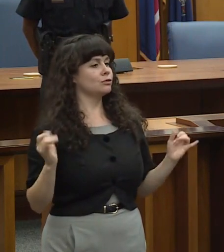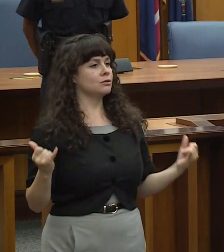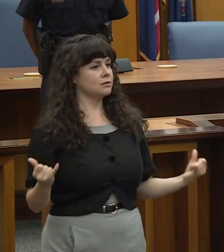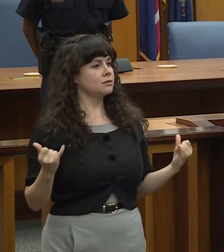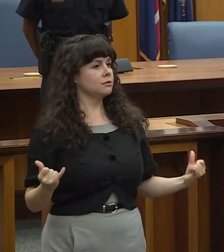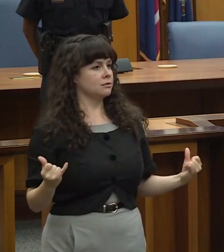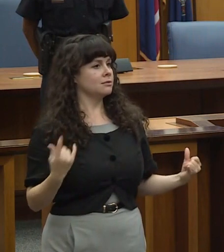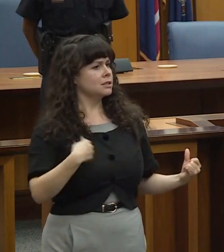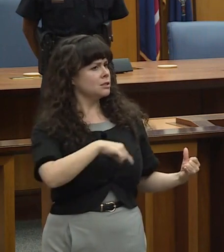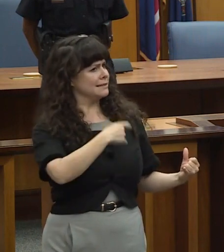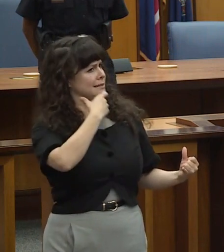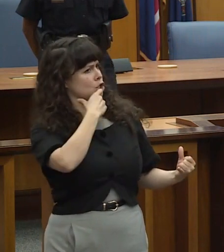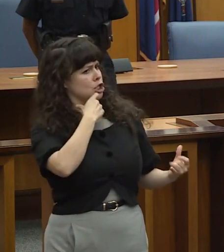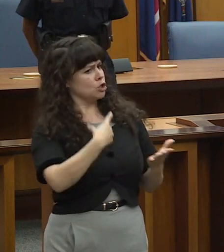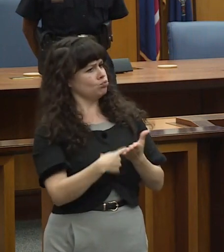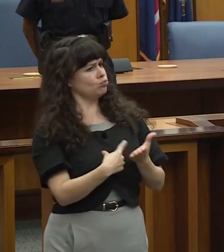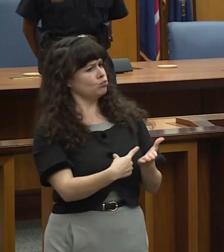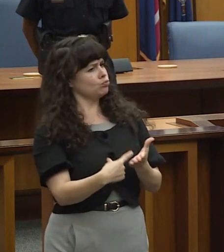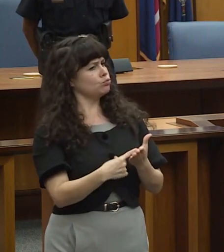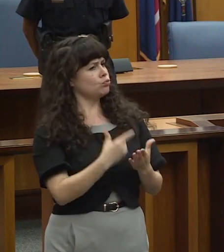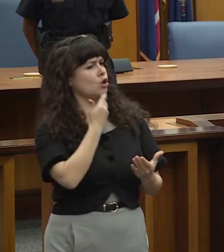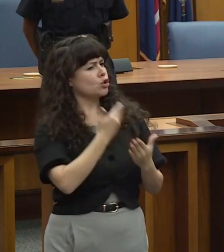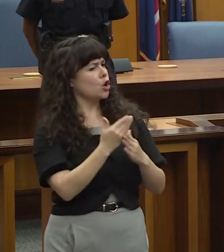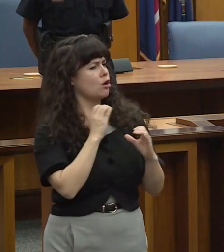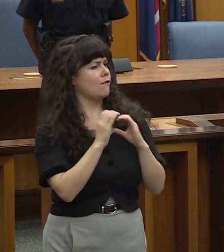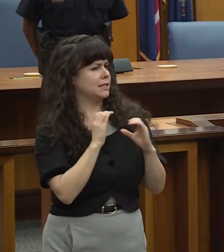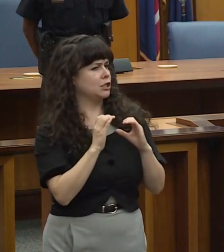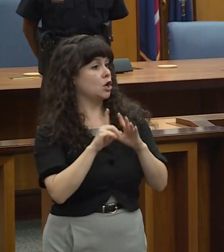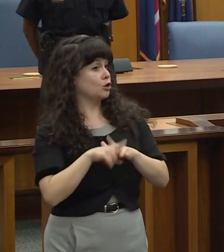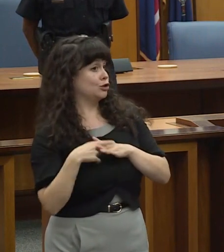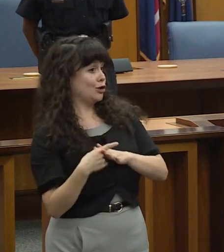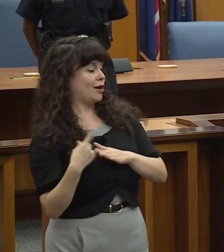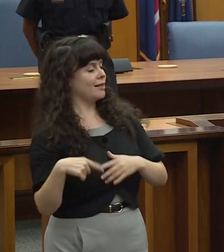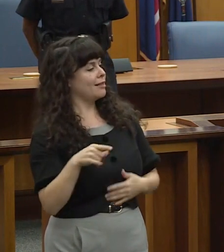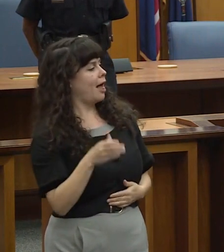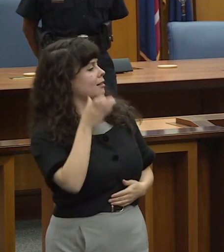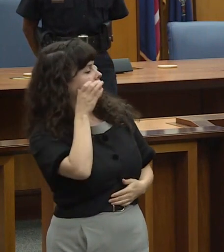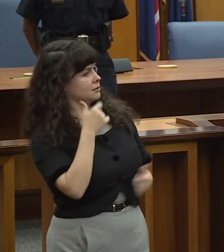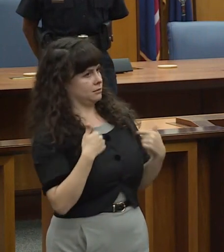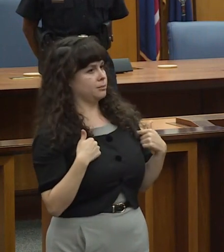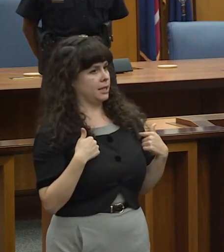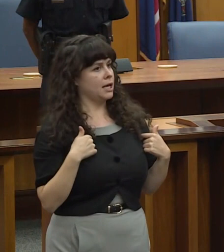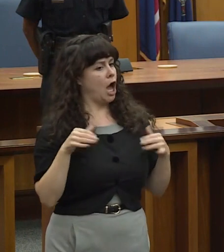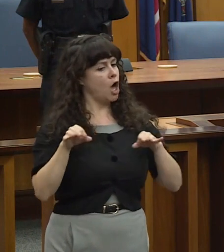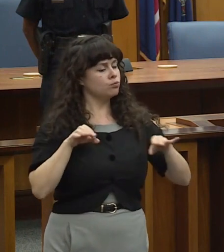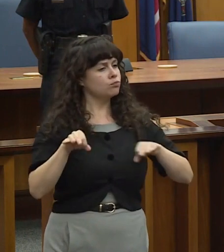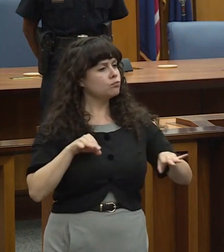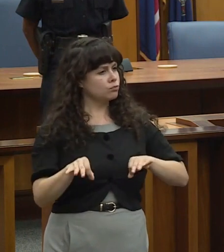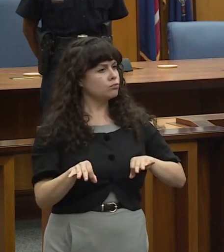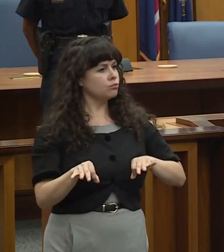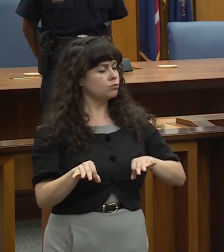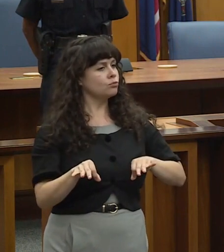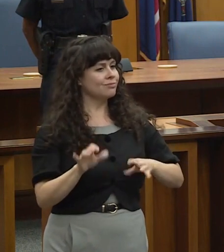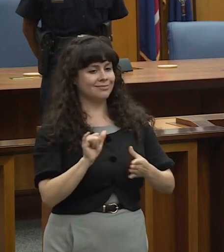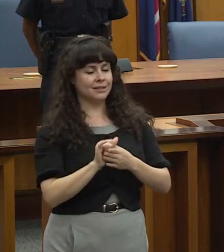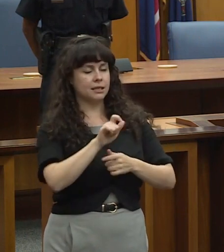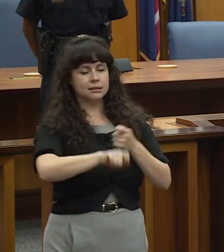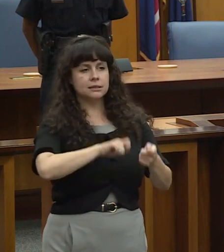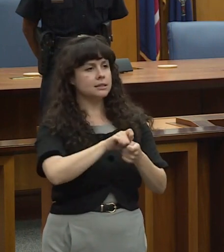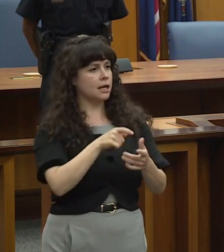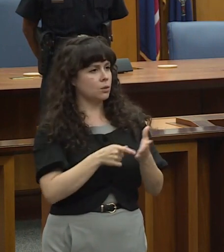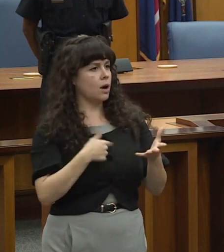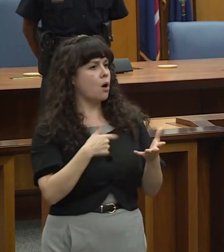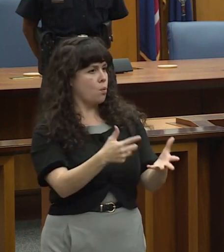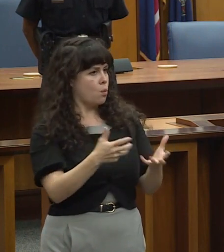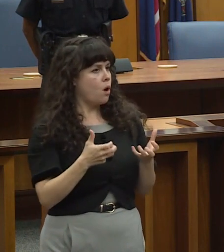had a very good conversation I think it was a start they listened to me and that is exactly what I'm going